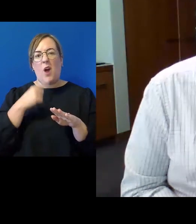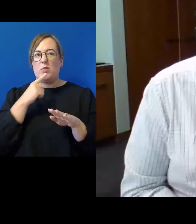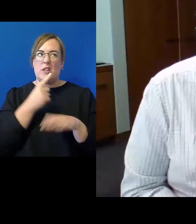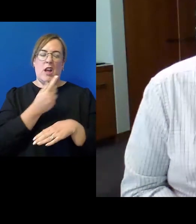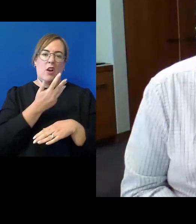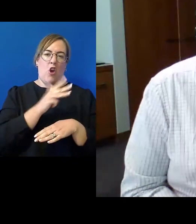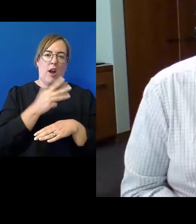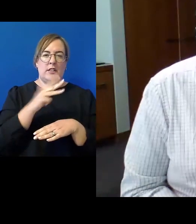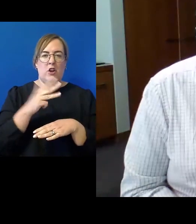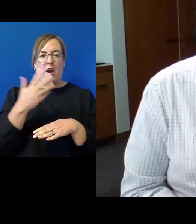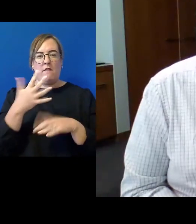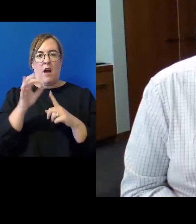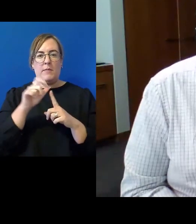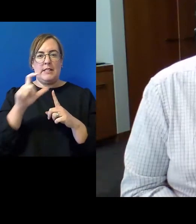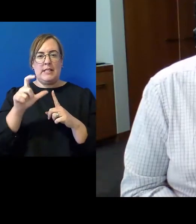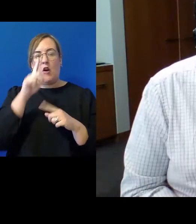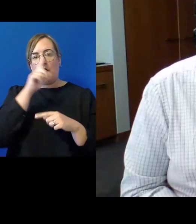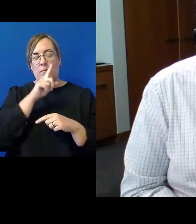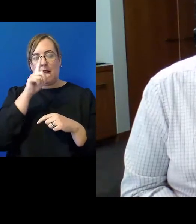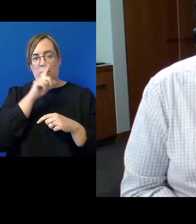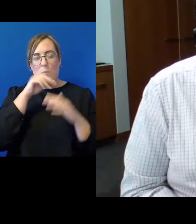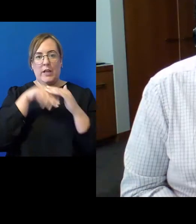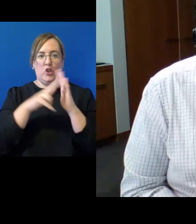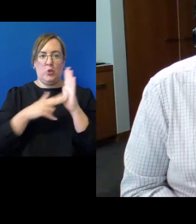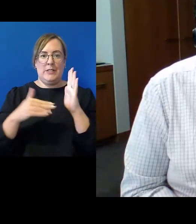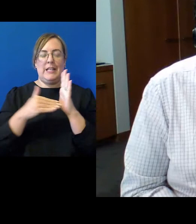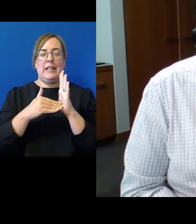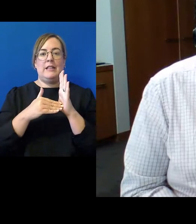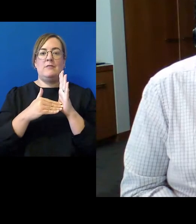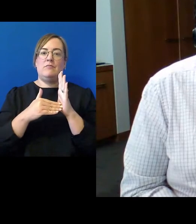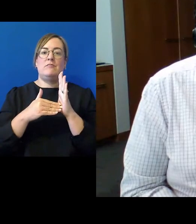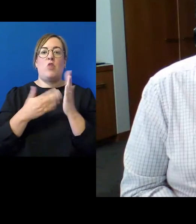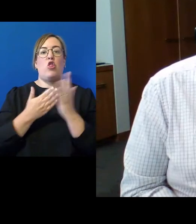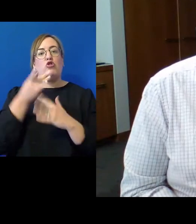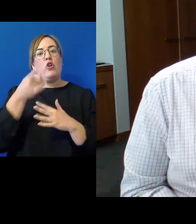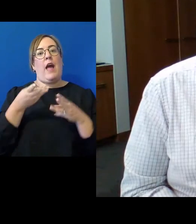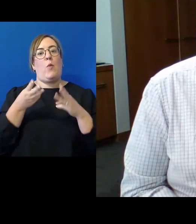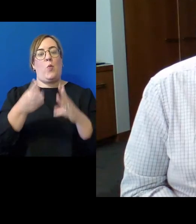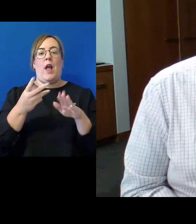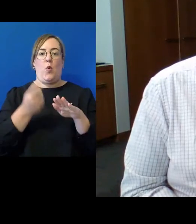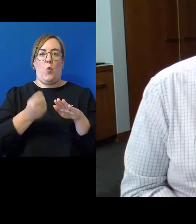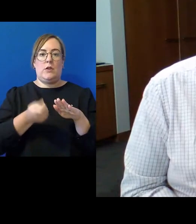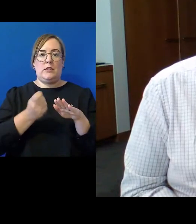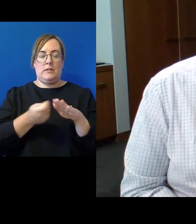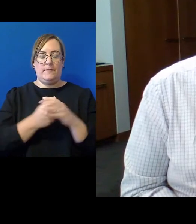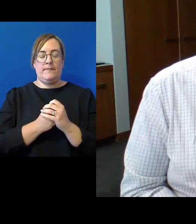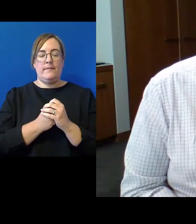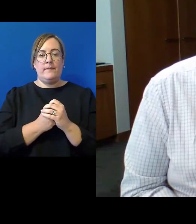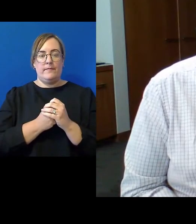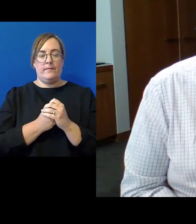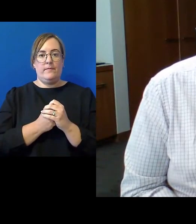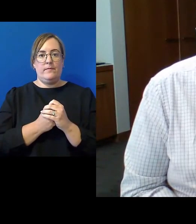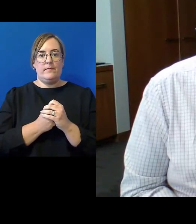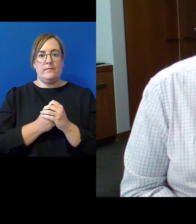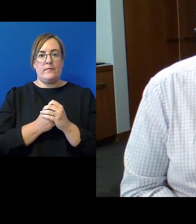95 percent of new zealand's criminal justice work both in processing to